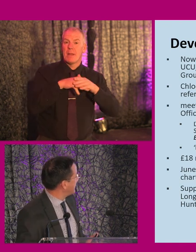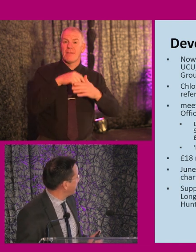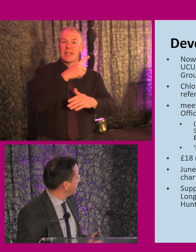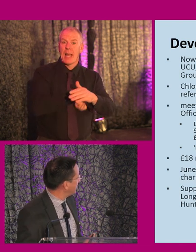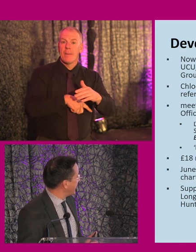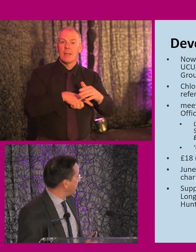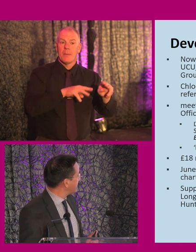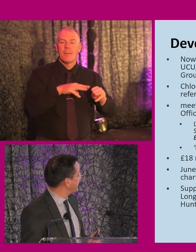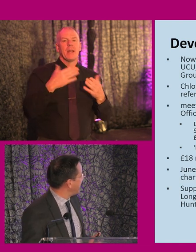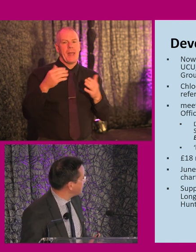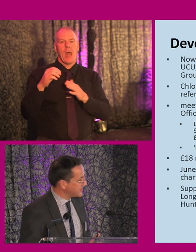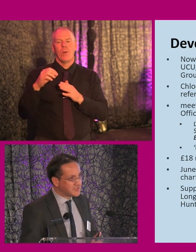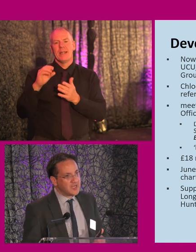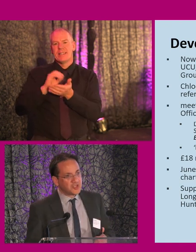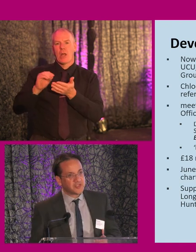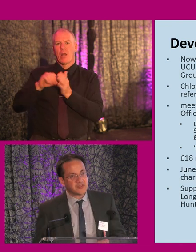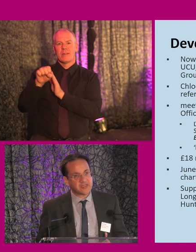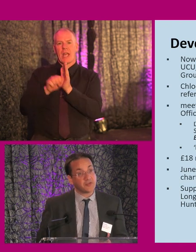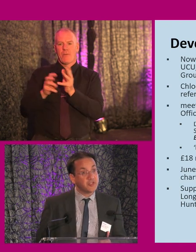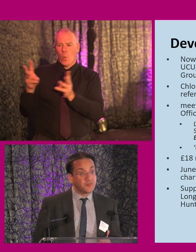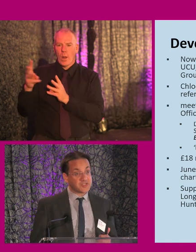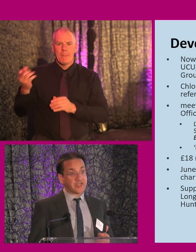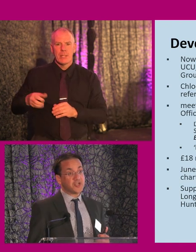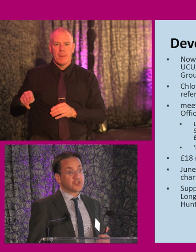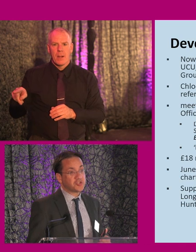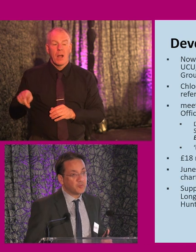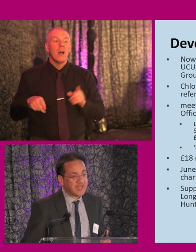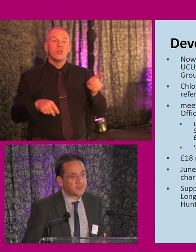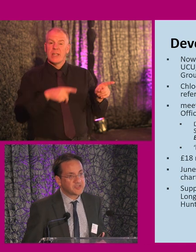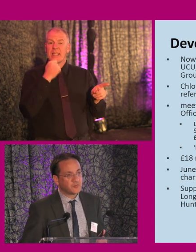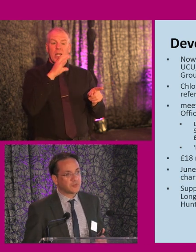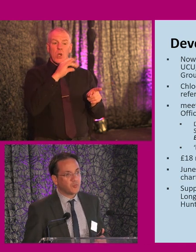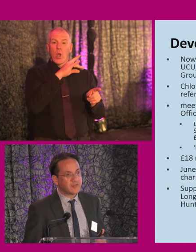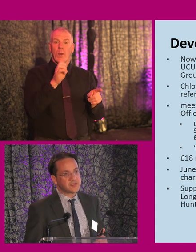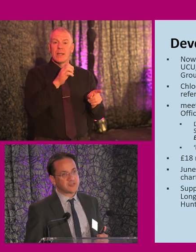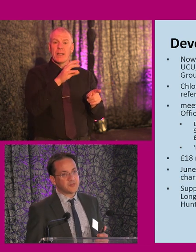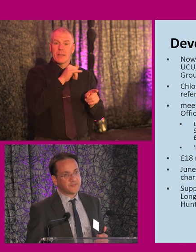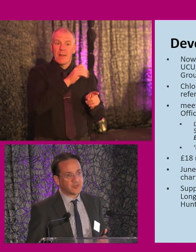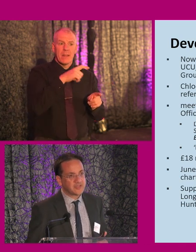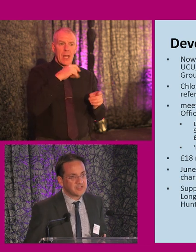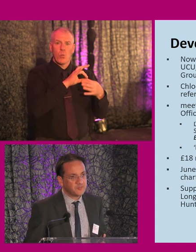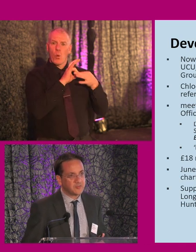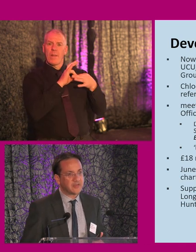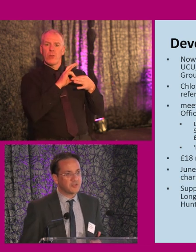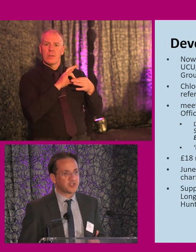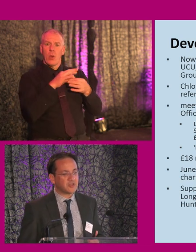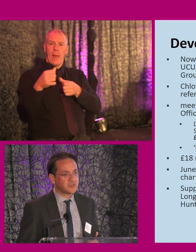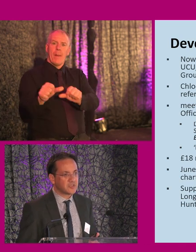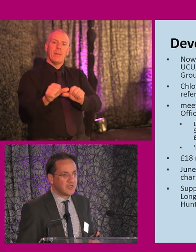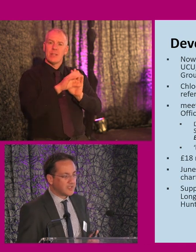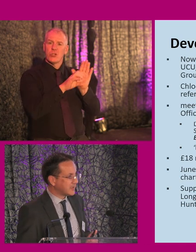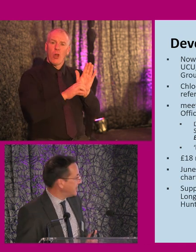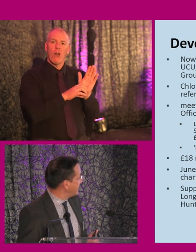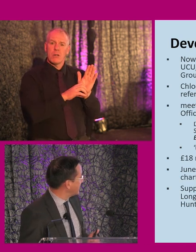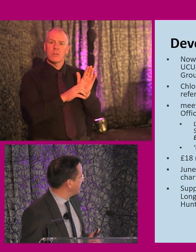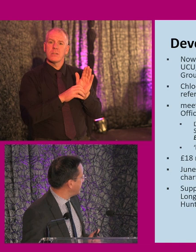of State for Work and Pensions. She has said on numerous occasions she will be happy to work with us in terms of looking to implement the Charter's